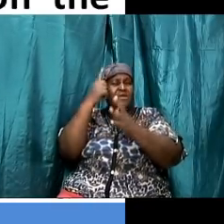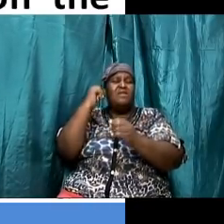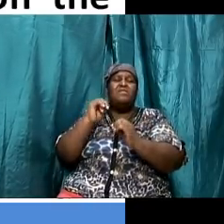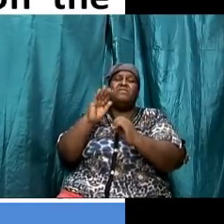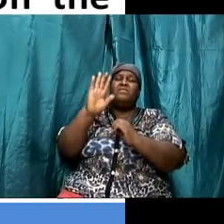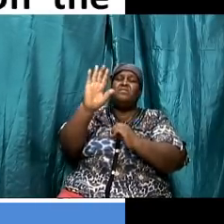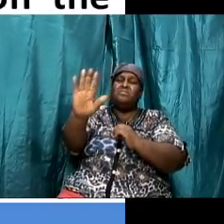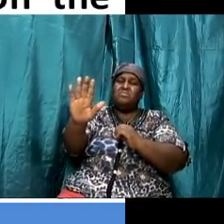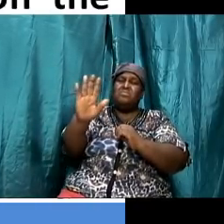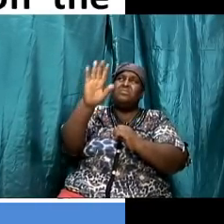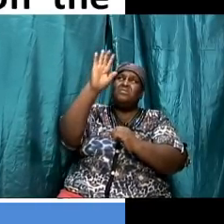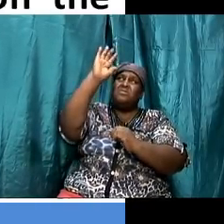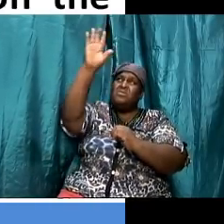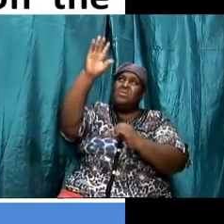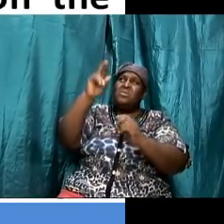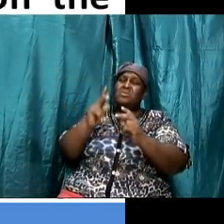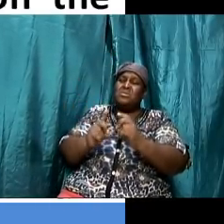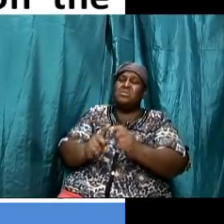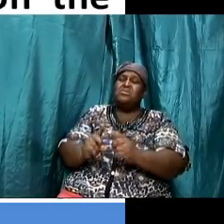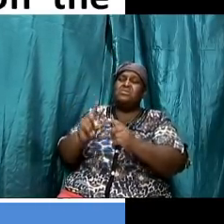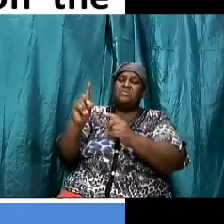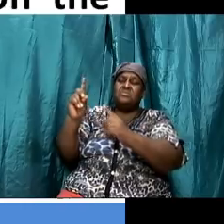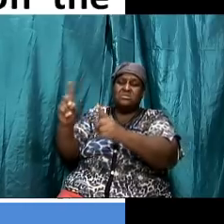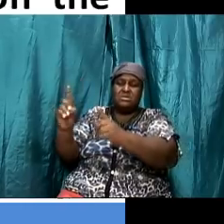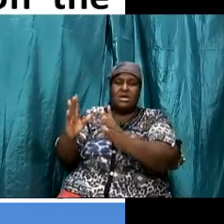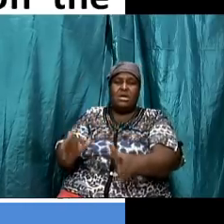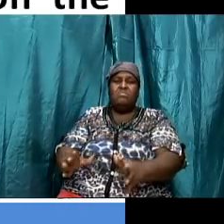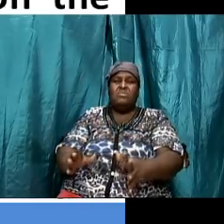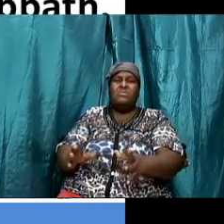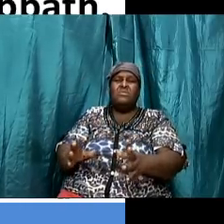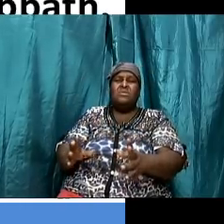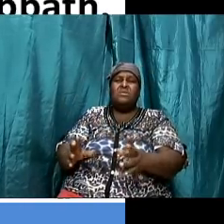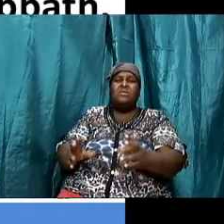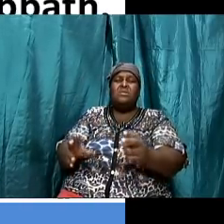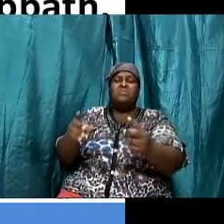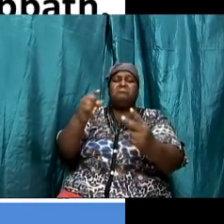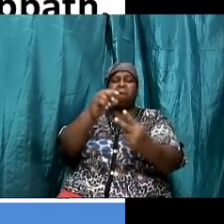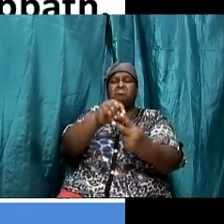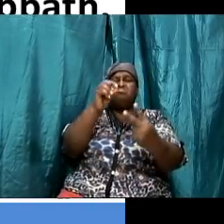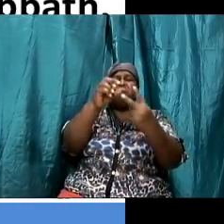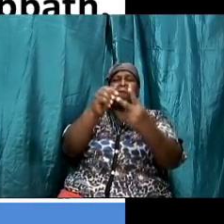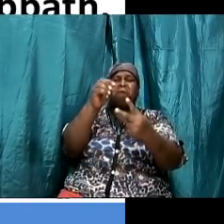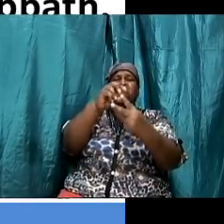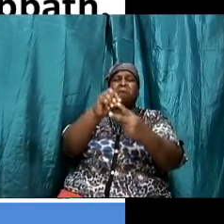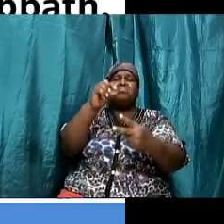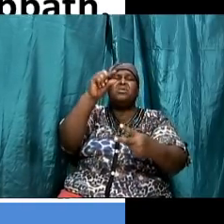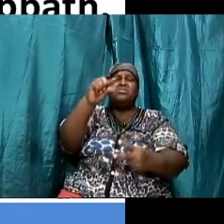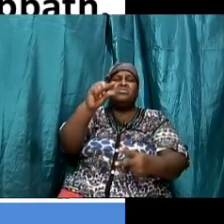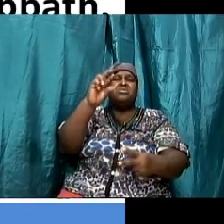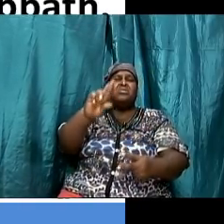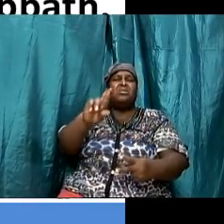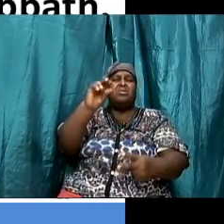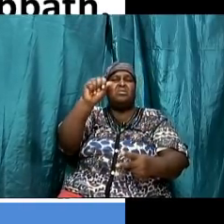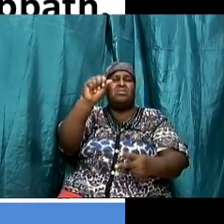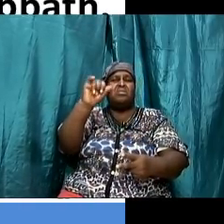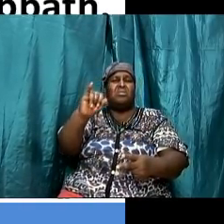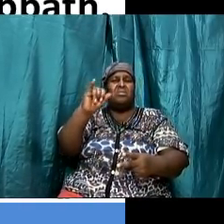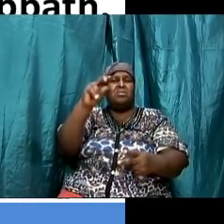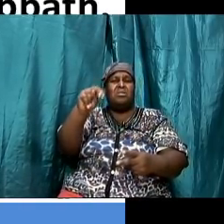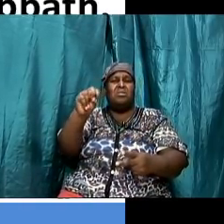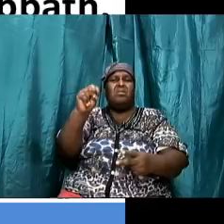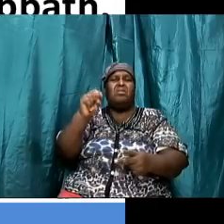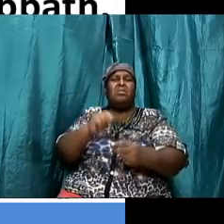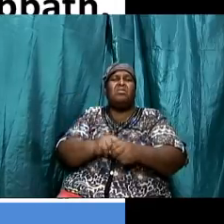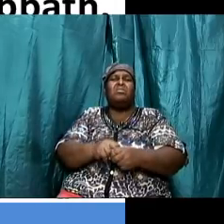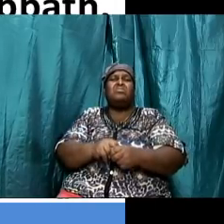to be eating or plucking grains on the sabbath so the the pharisees accuse jesus and his disciples for breaking the sabbath